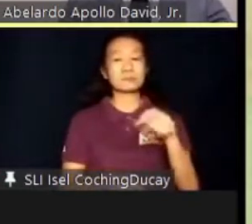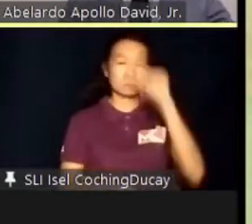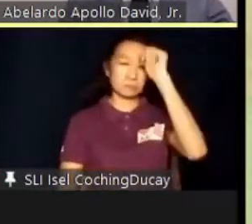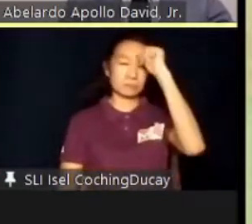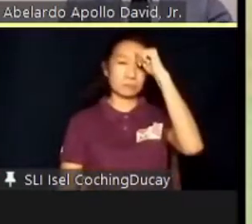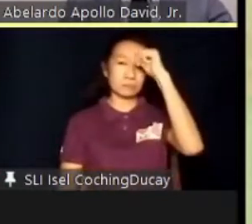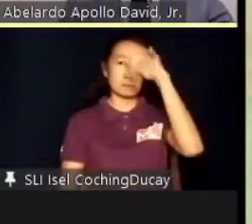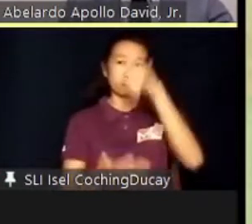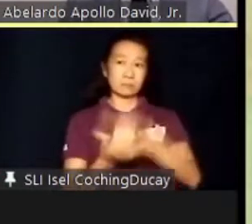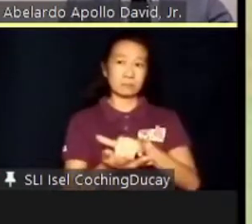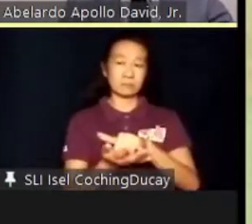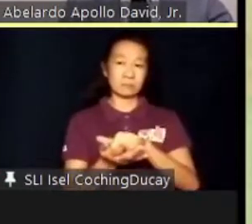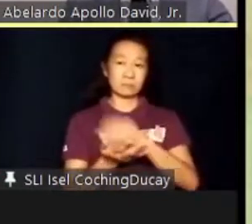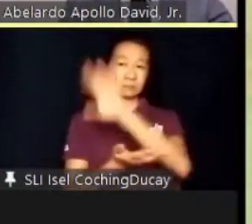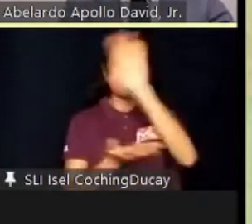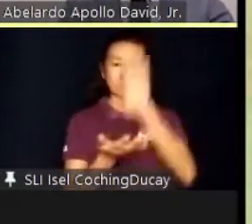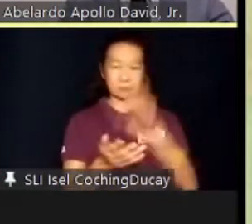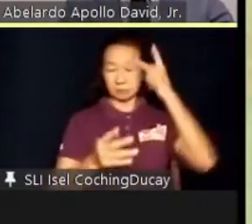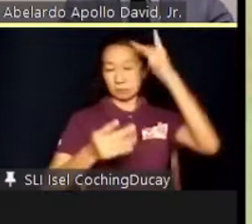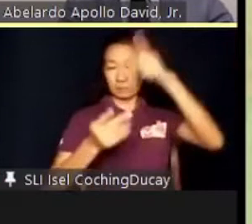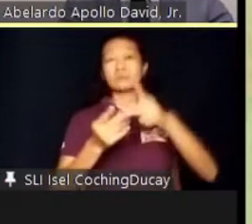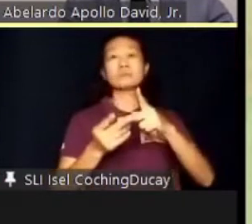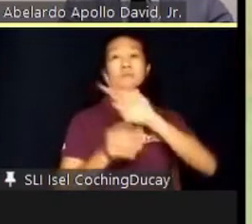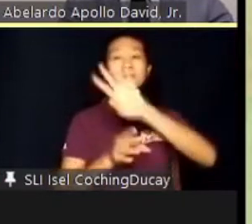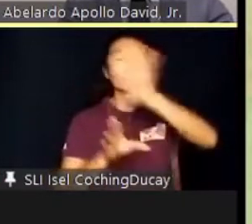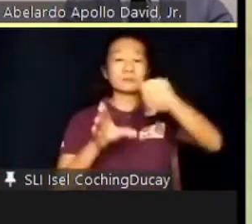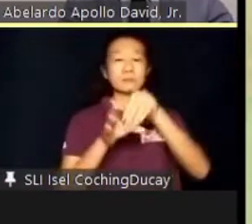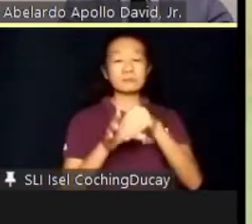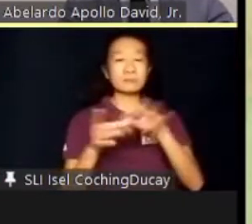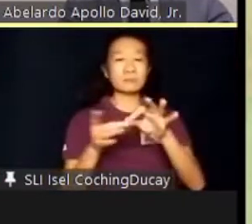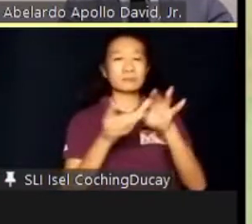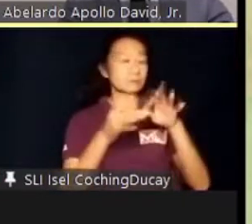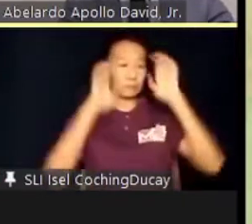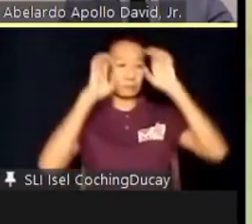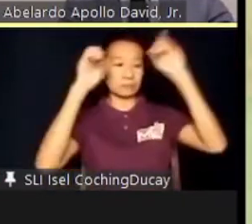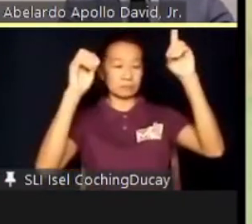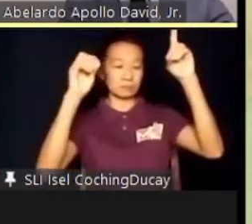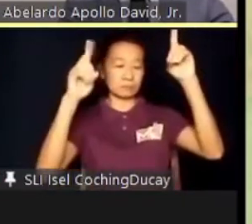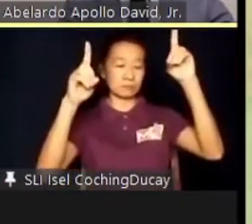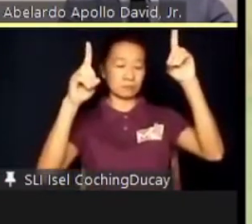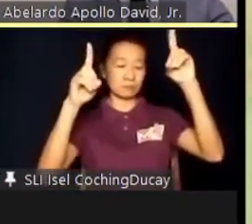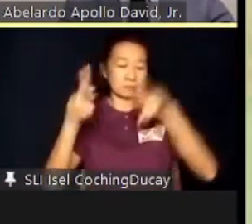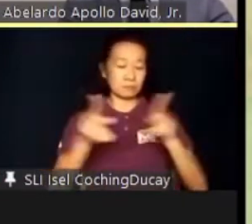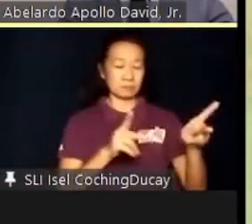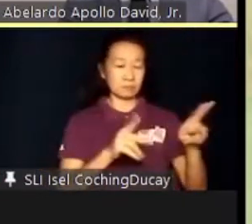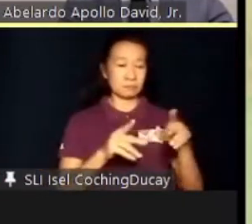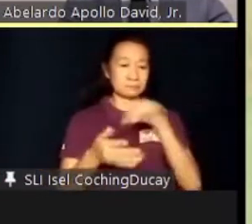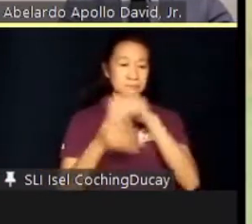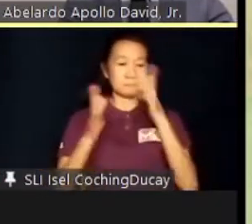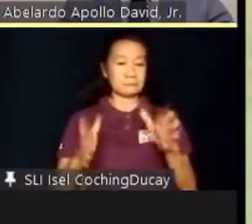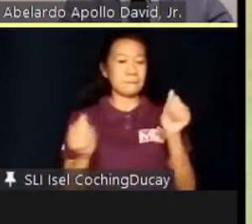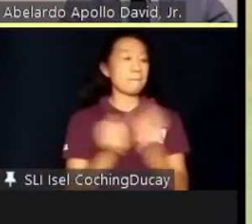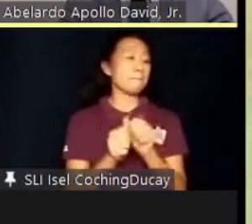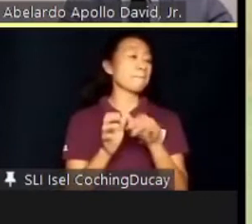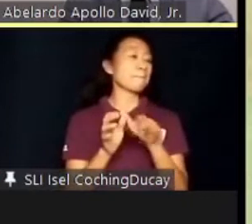that the central purpose of inclusive and special education is to prepare students with disabilities